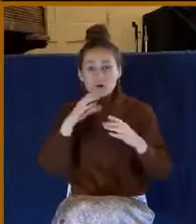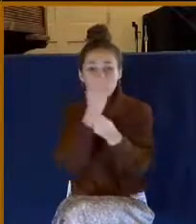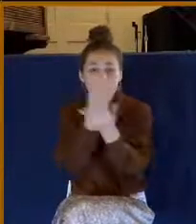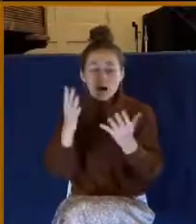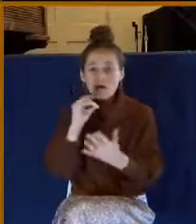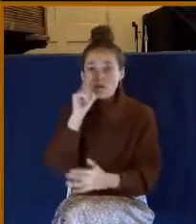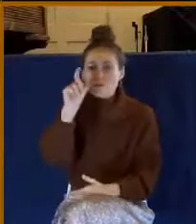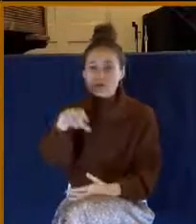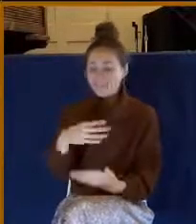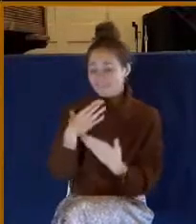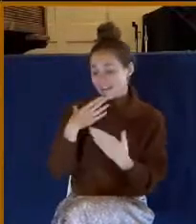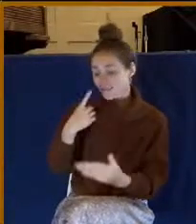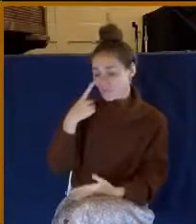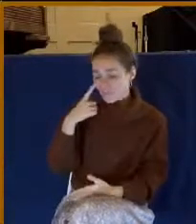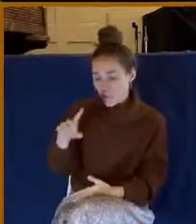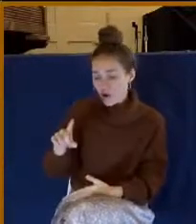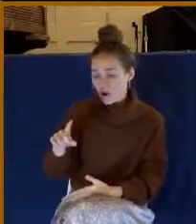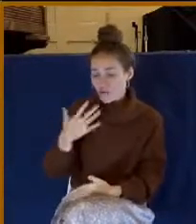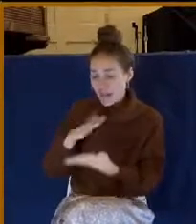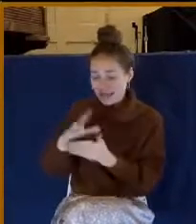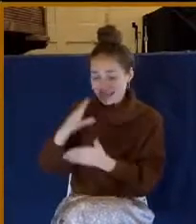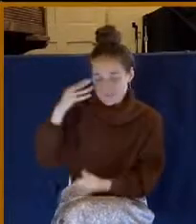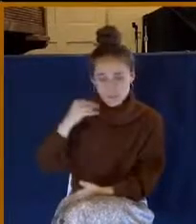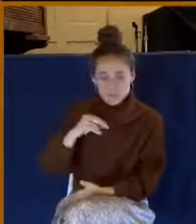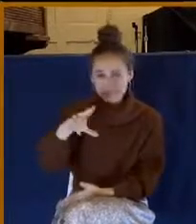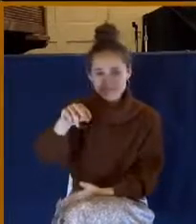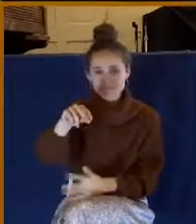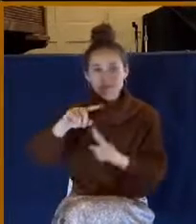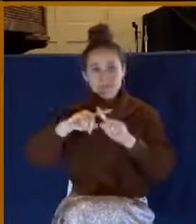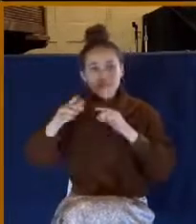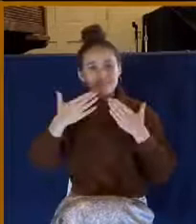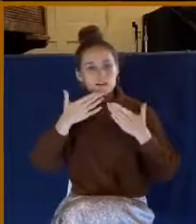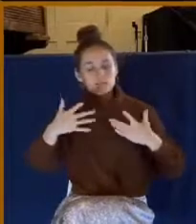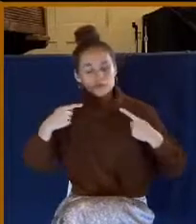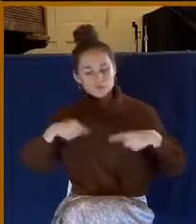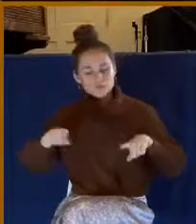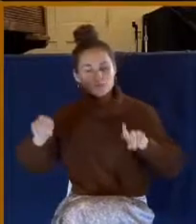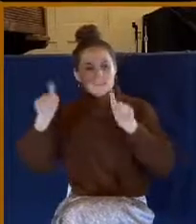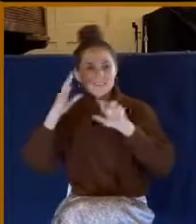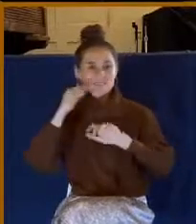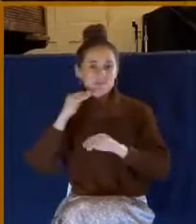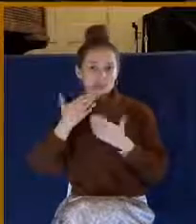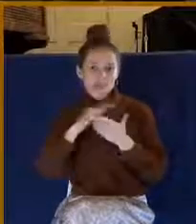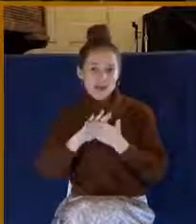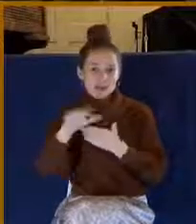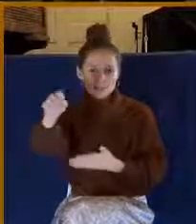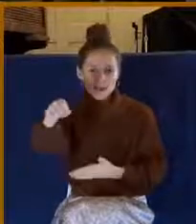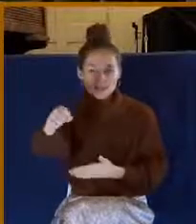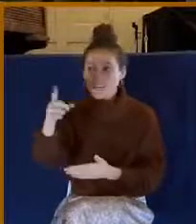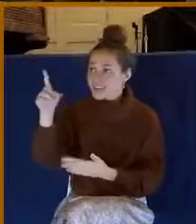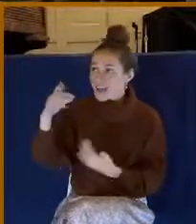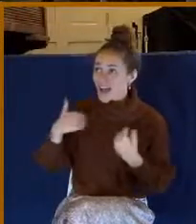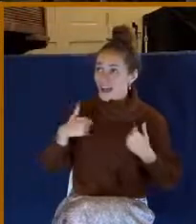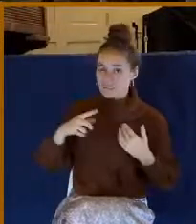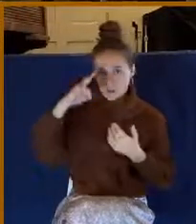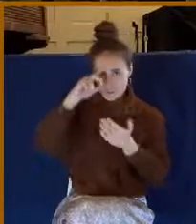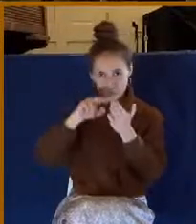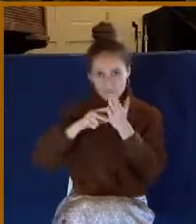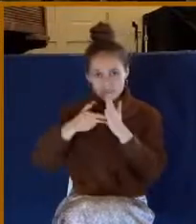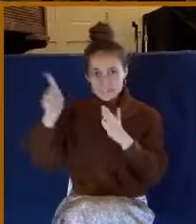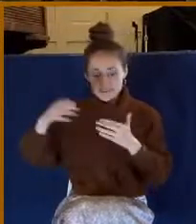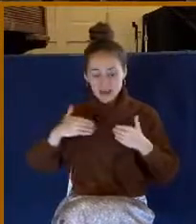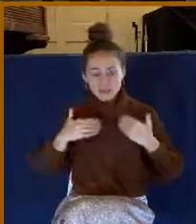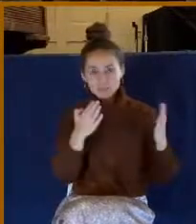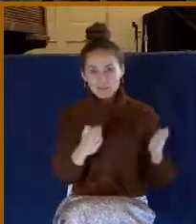that bad thing, but you can be thankful in it because God has a purpose and a plan. And what is happening to